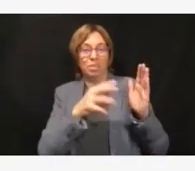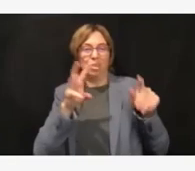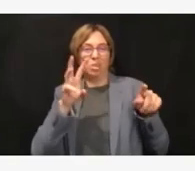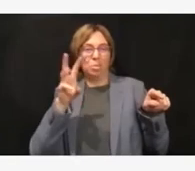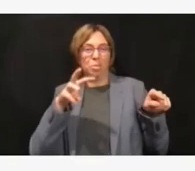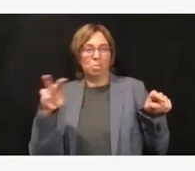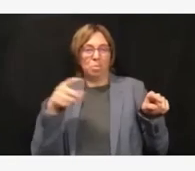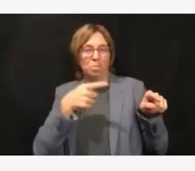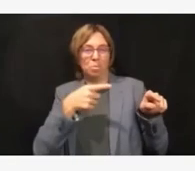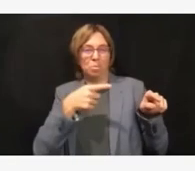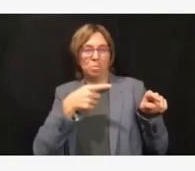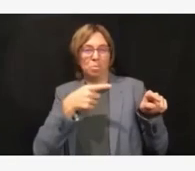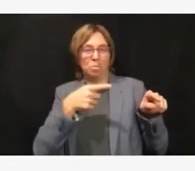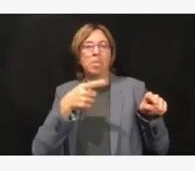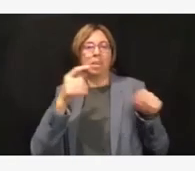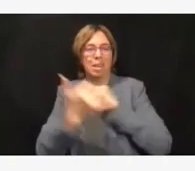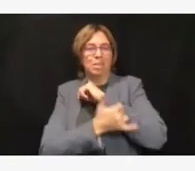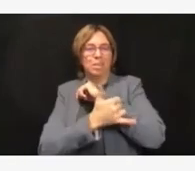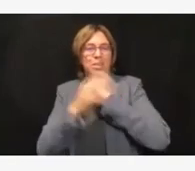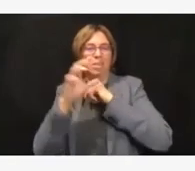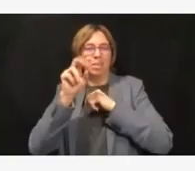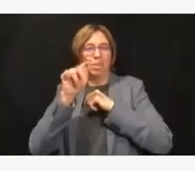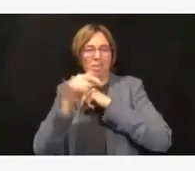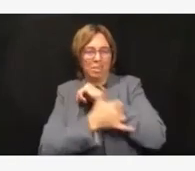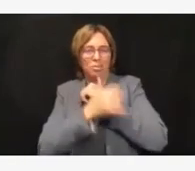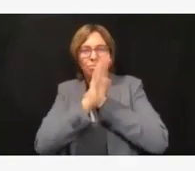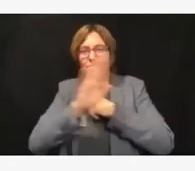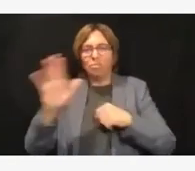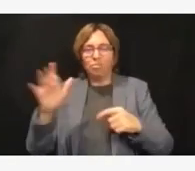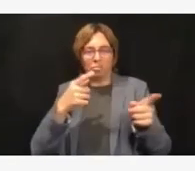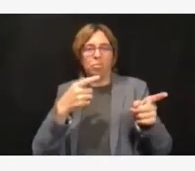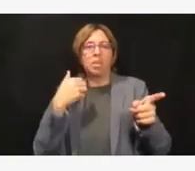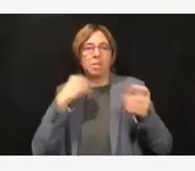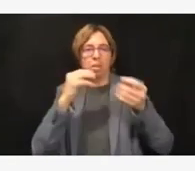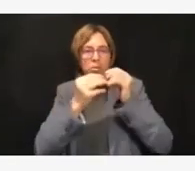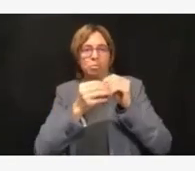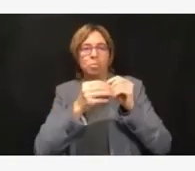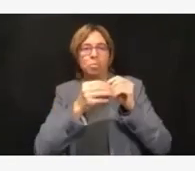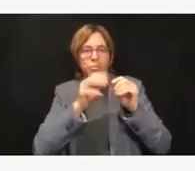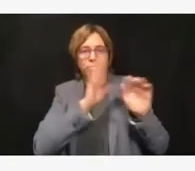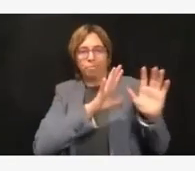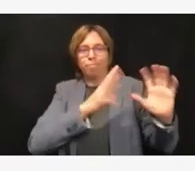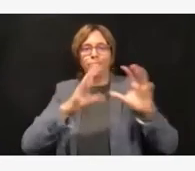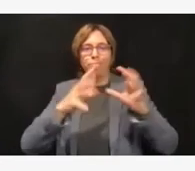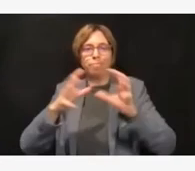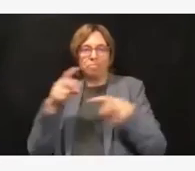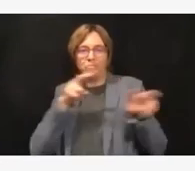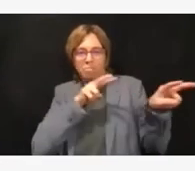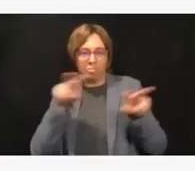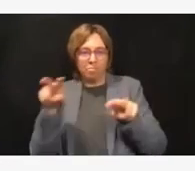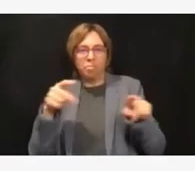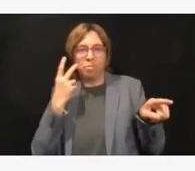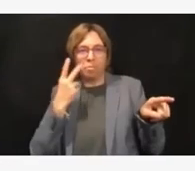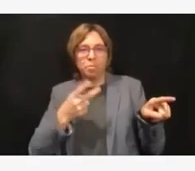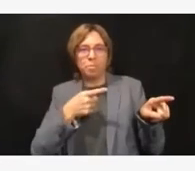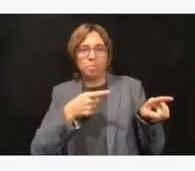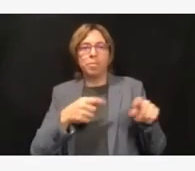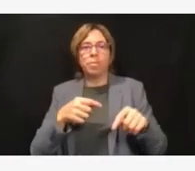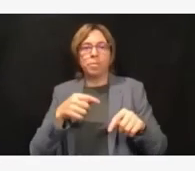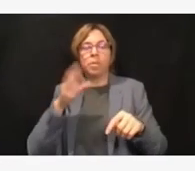it's quite interesting. As you know, the state is not completely homogenous. That's one reason why we're in the situation we are now.